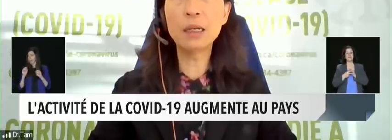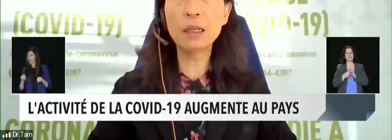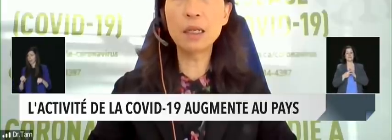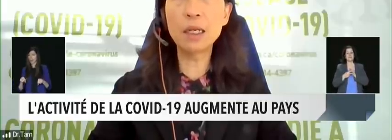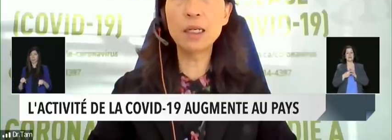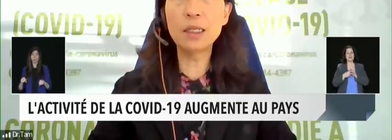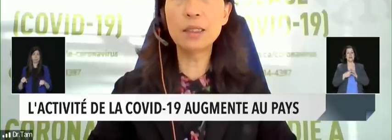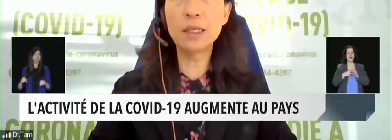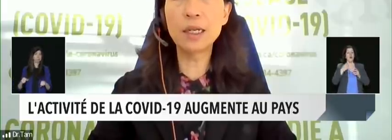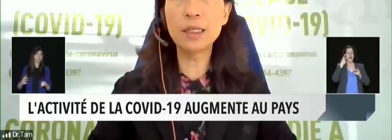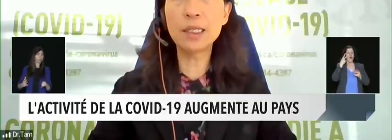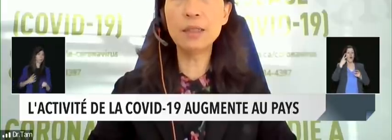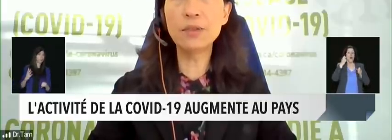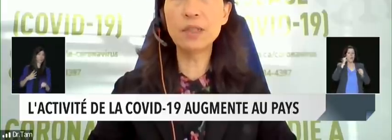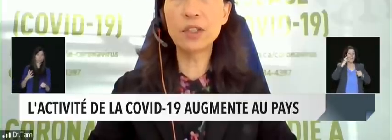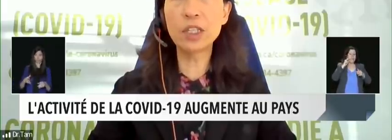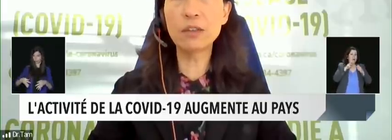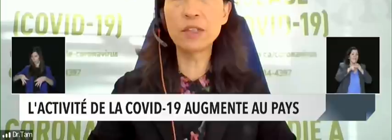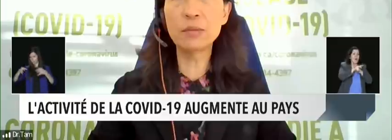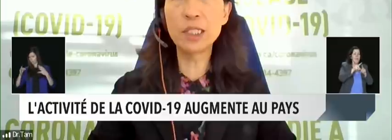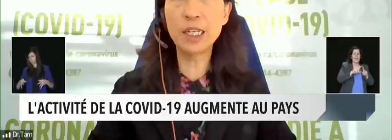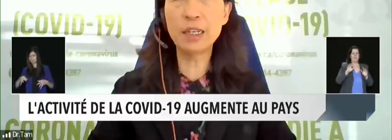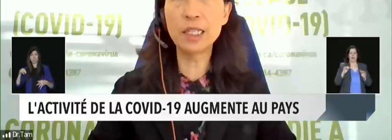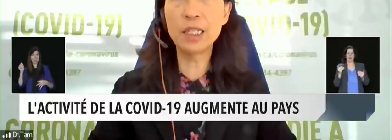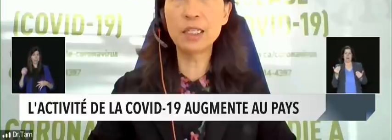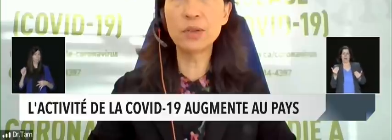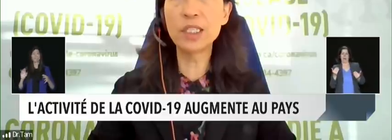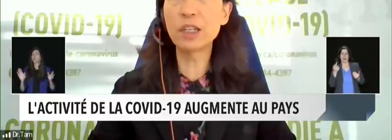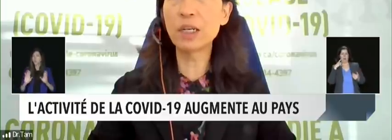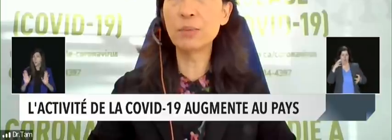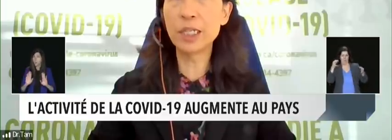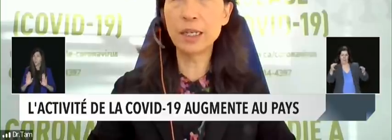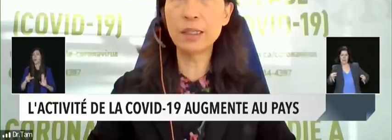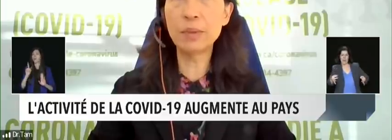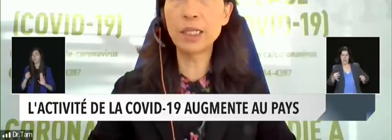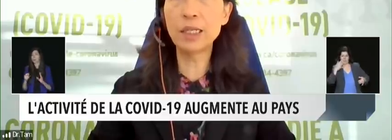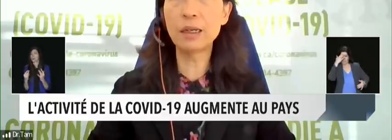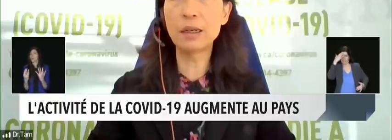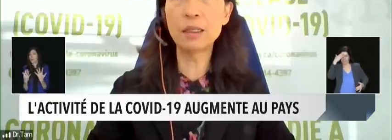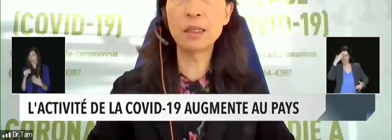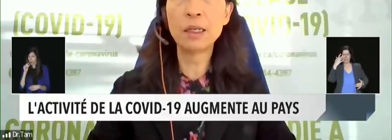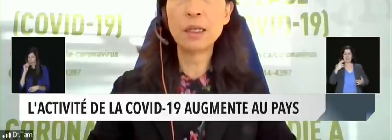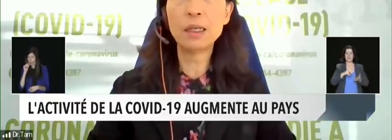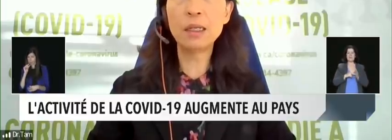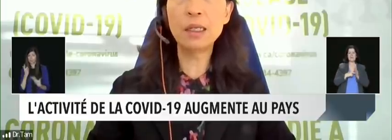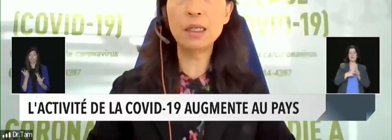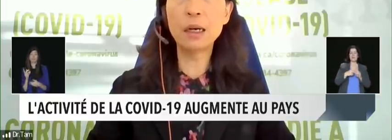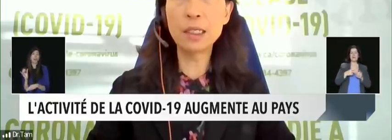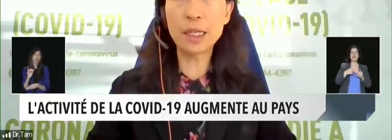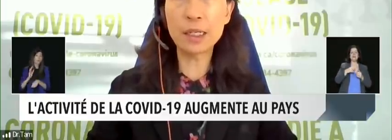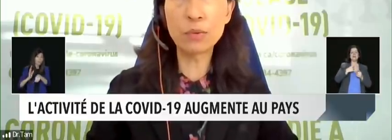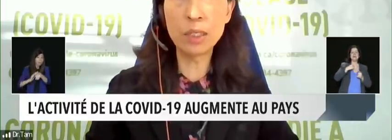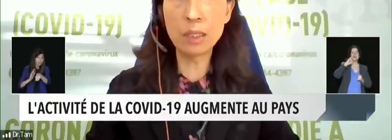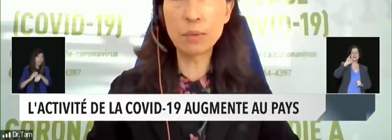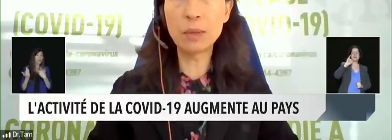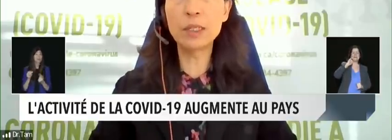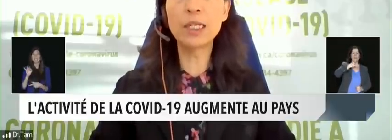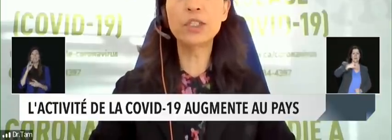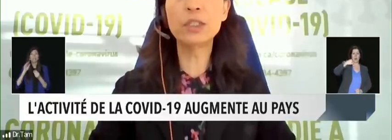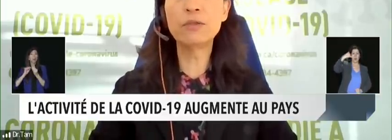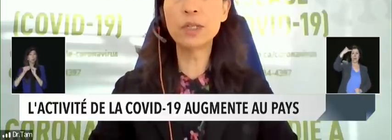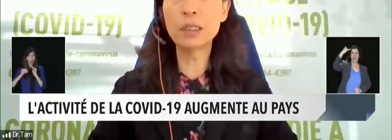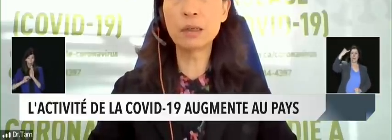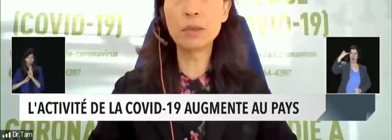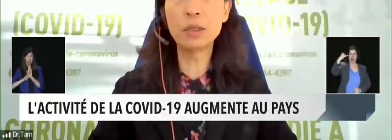The other thing is that even if a curve comes down, it can always go up again depending on the context within a